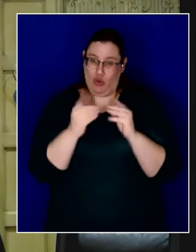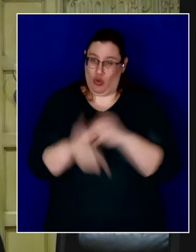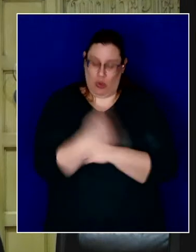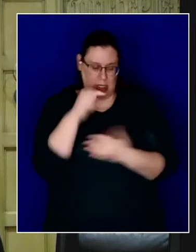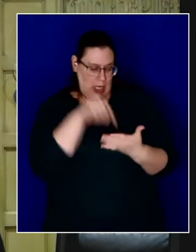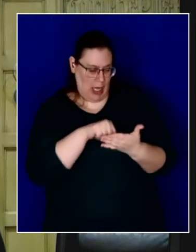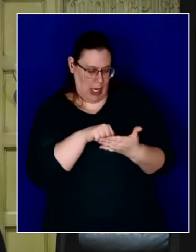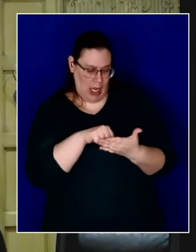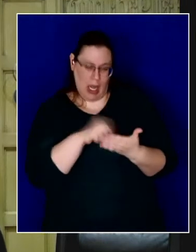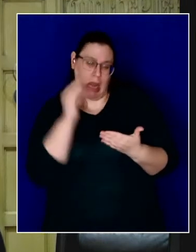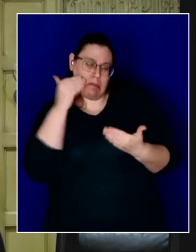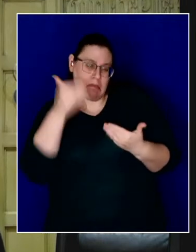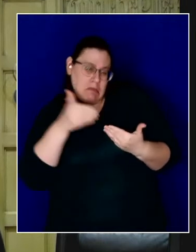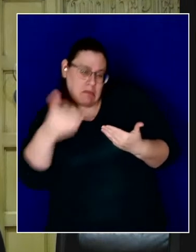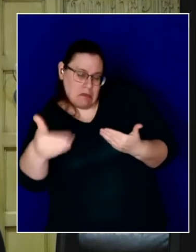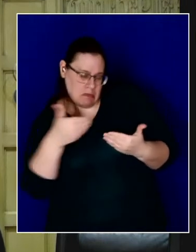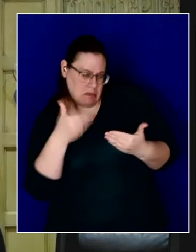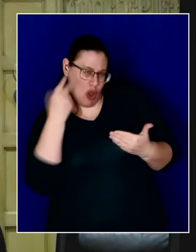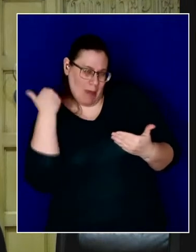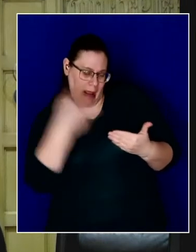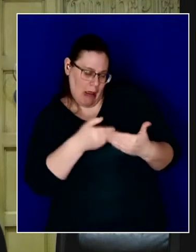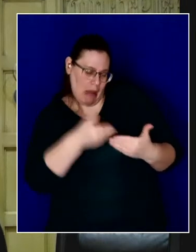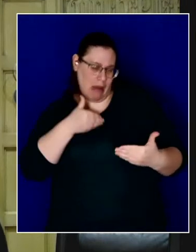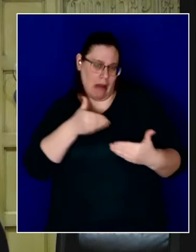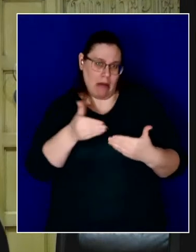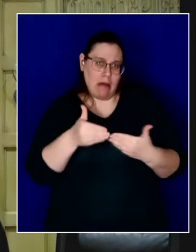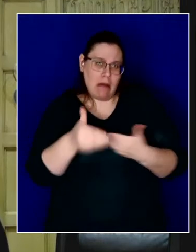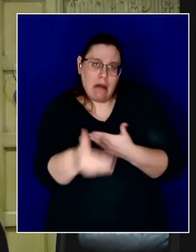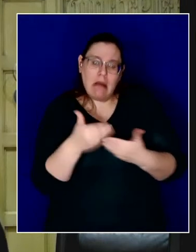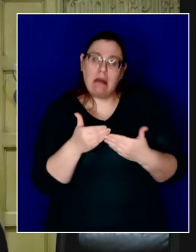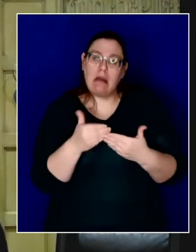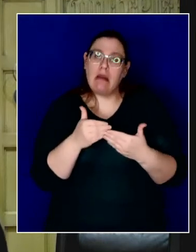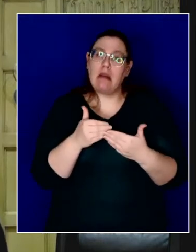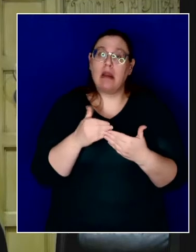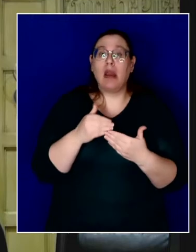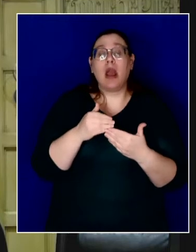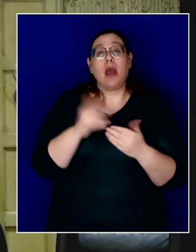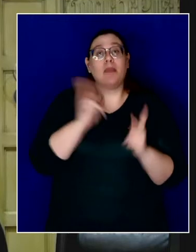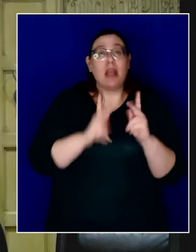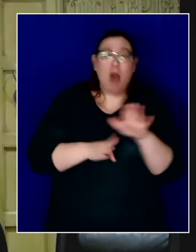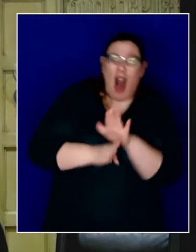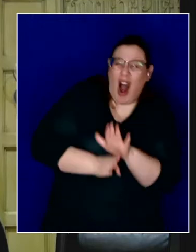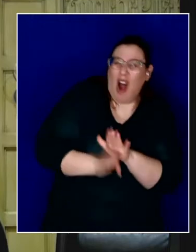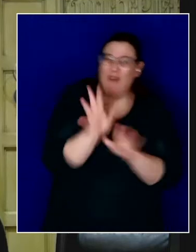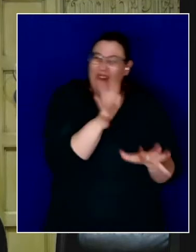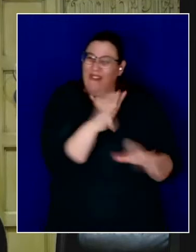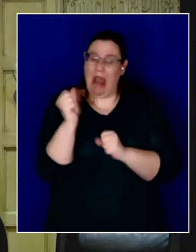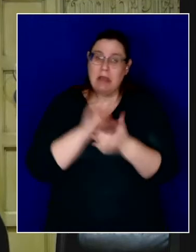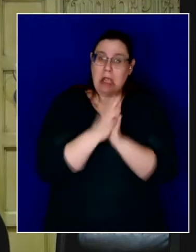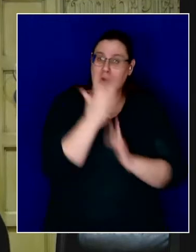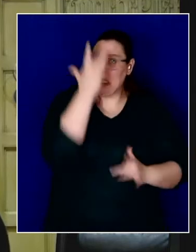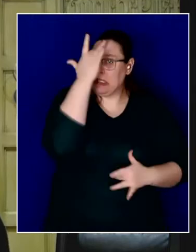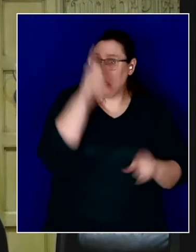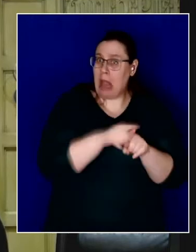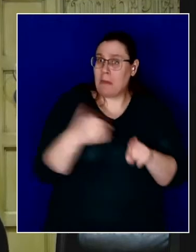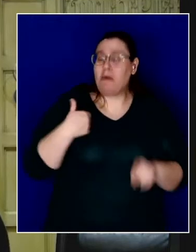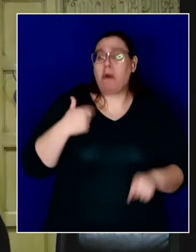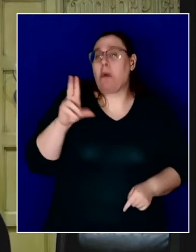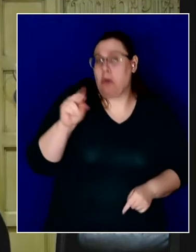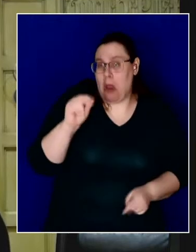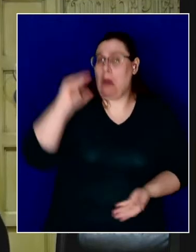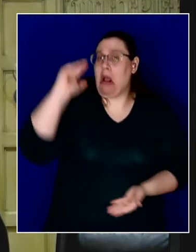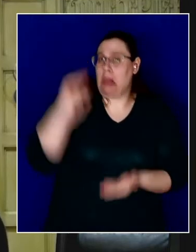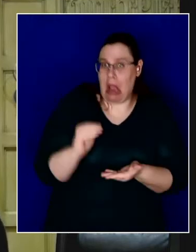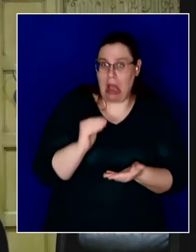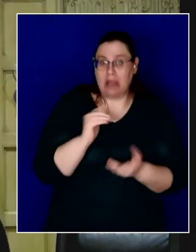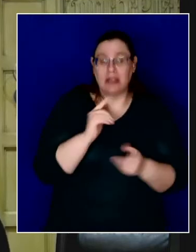backwards. Our cases are not exponentially rising anymore, and that's good news. But as I said, hospitalizations trail,